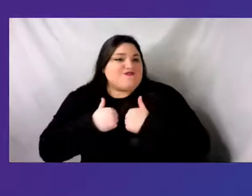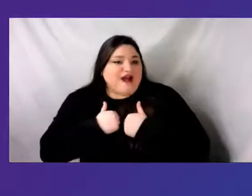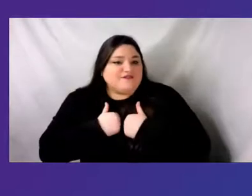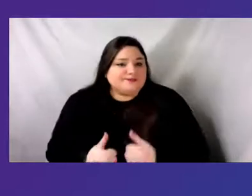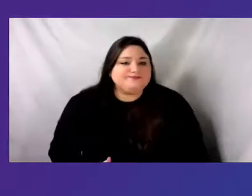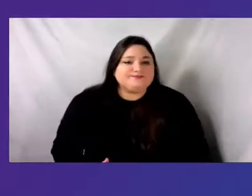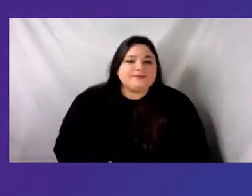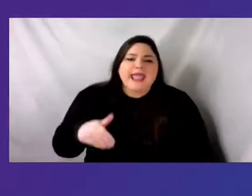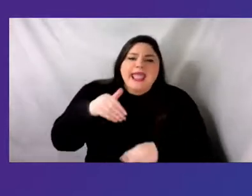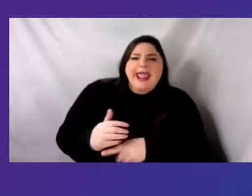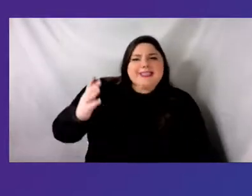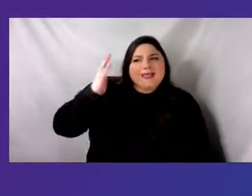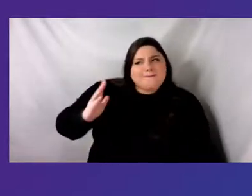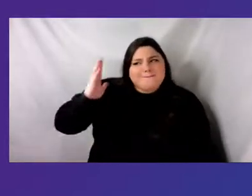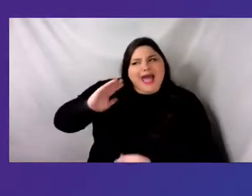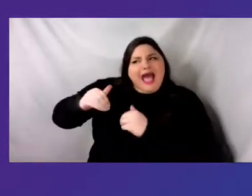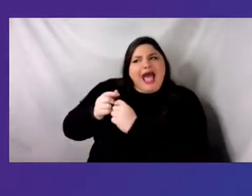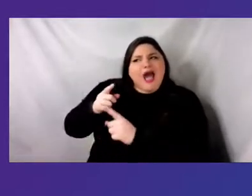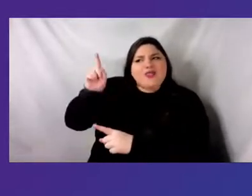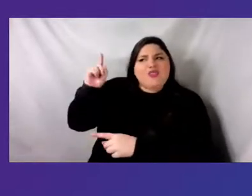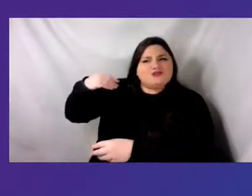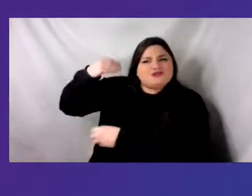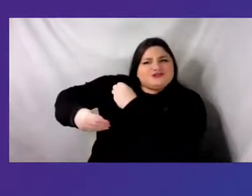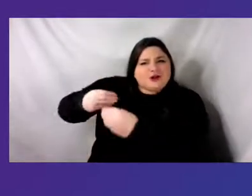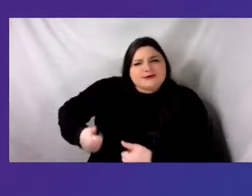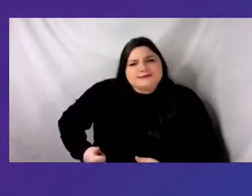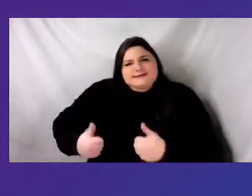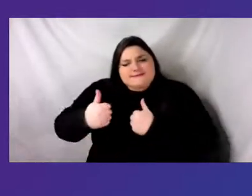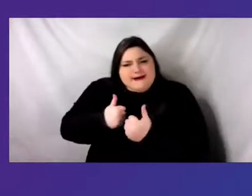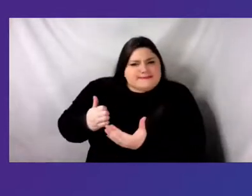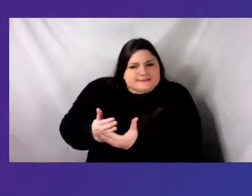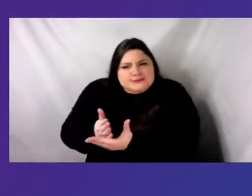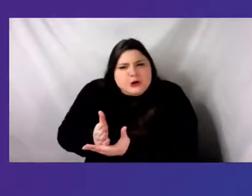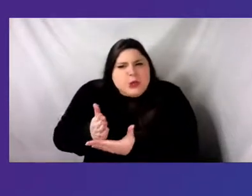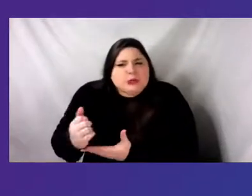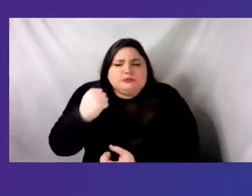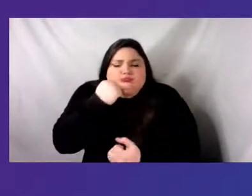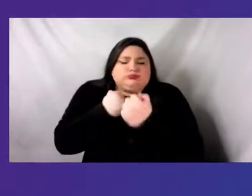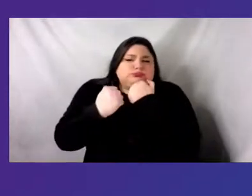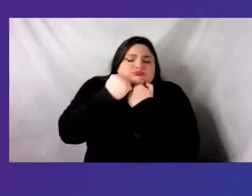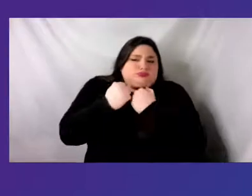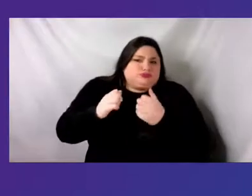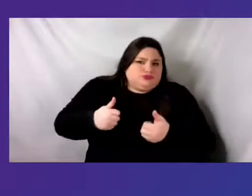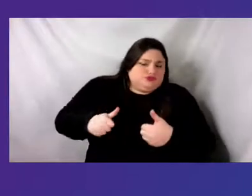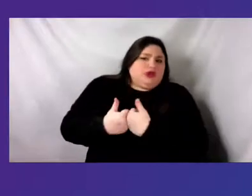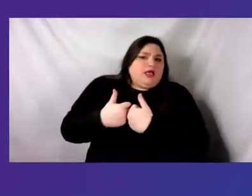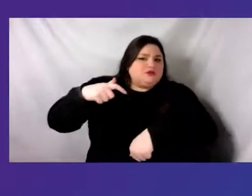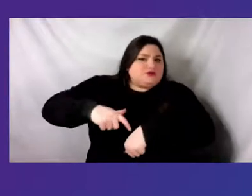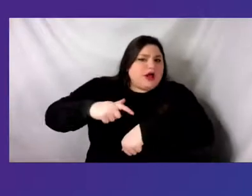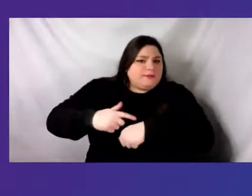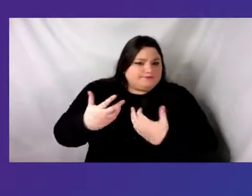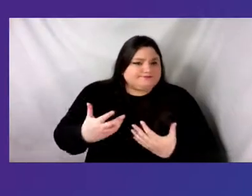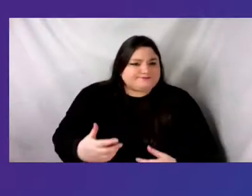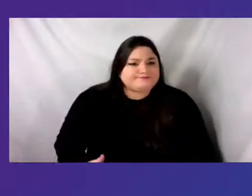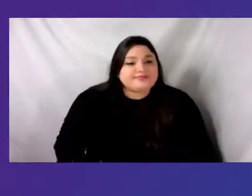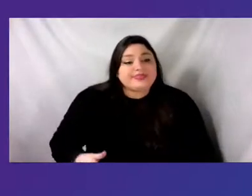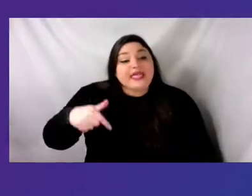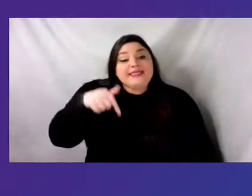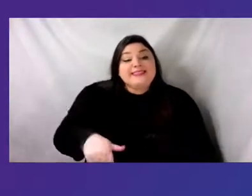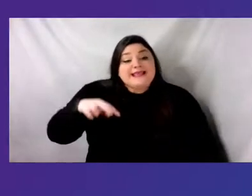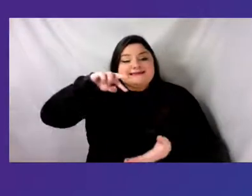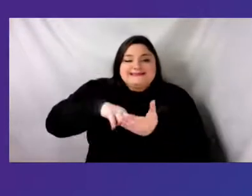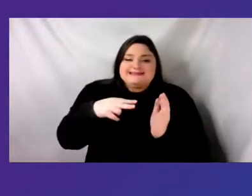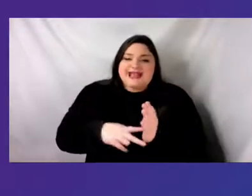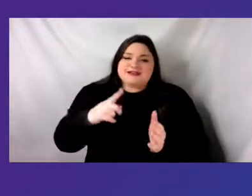eras of tumult this symposium is designed to create space for us to have open conversations